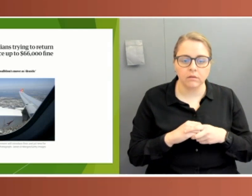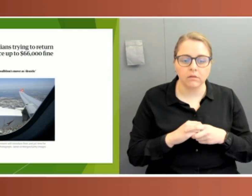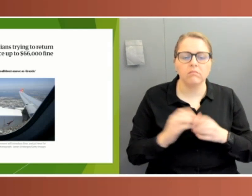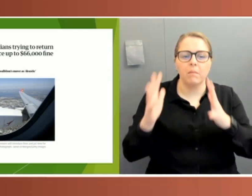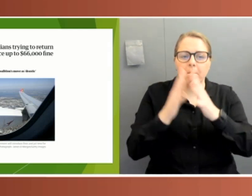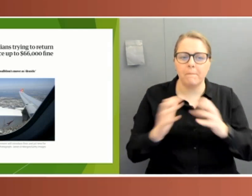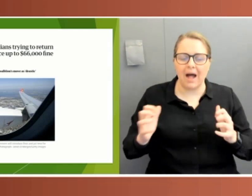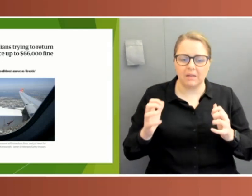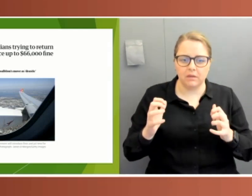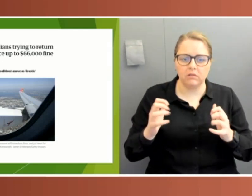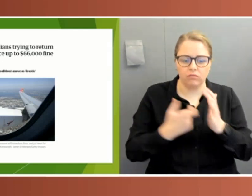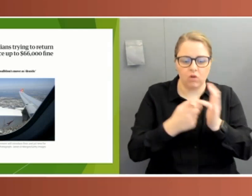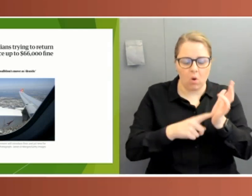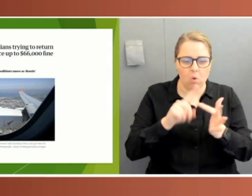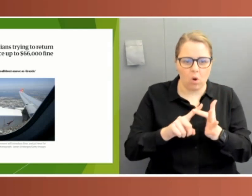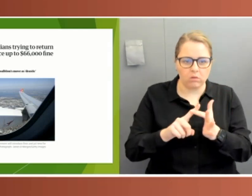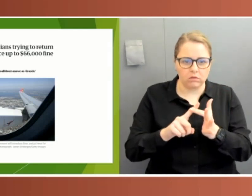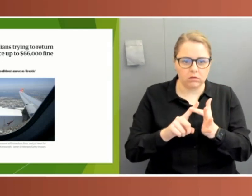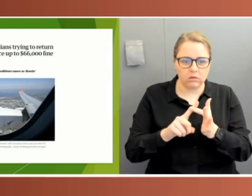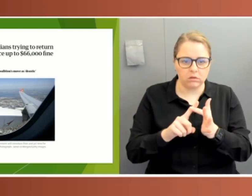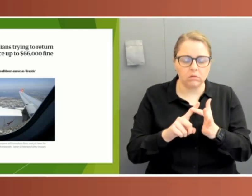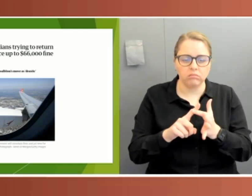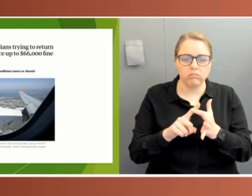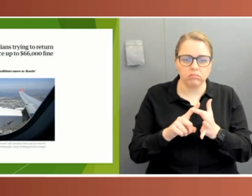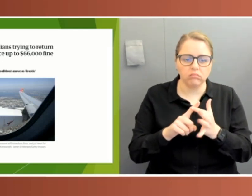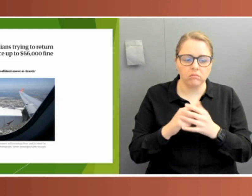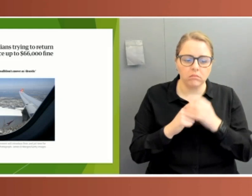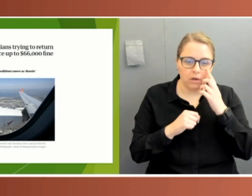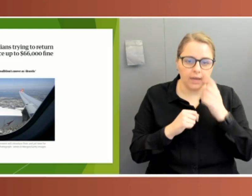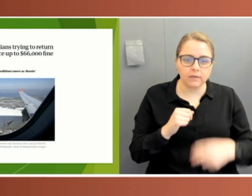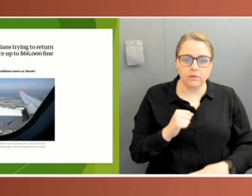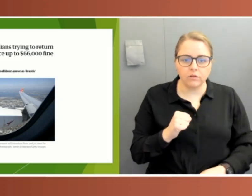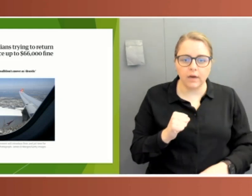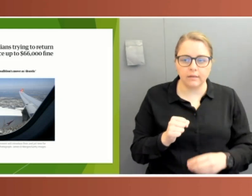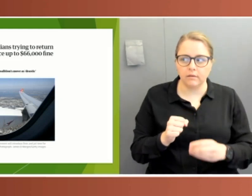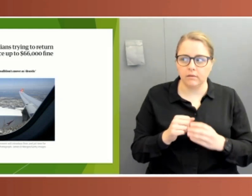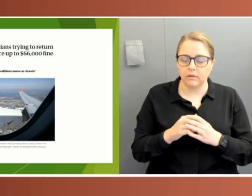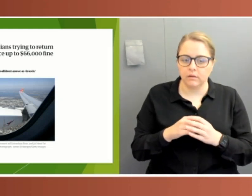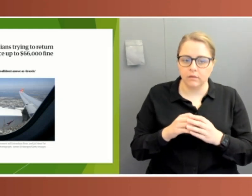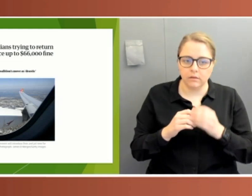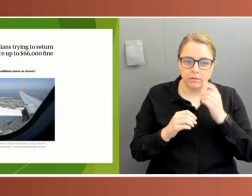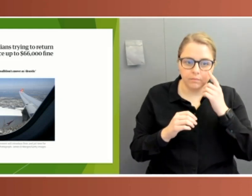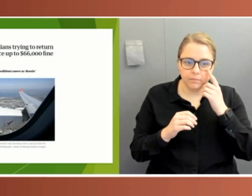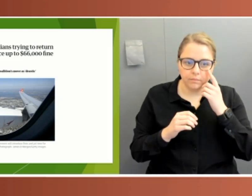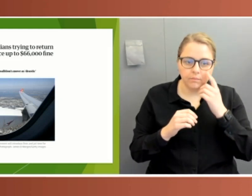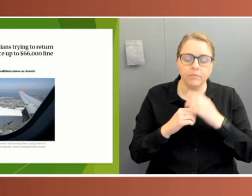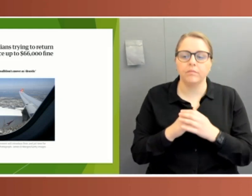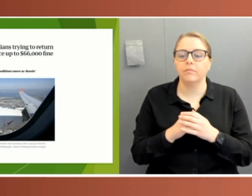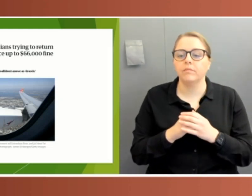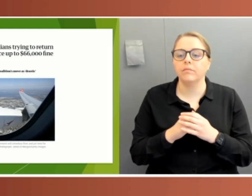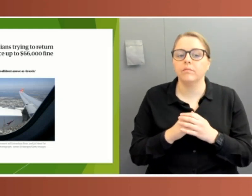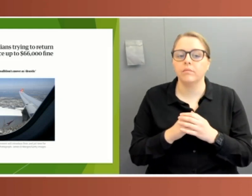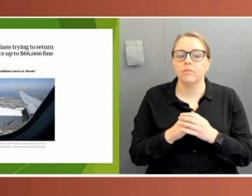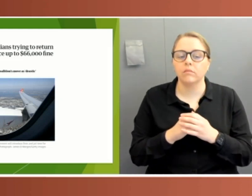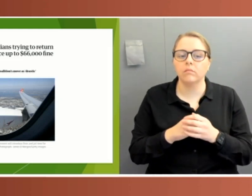during this crisis. During the COVID-19 pandemic, however, Parliament did not only cede its authority, but largely abrogated its responsibility